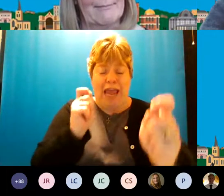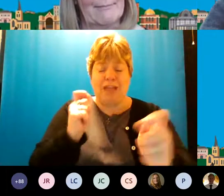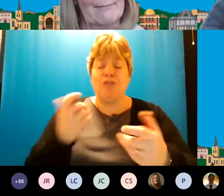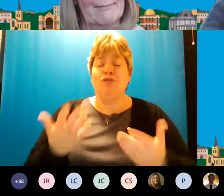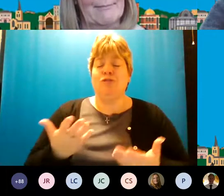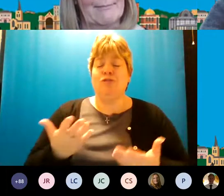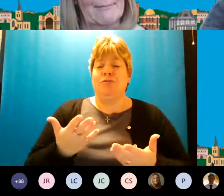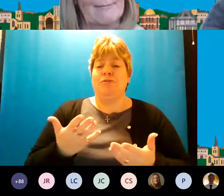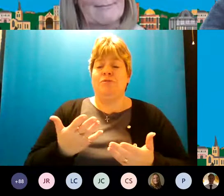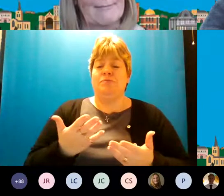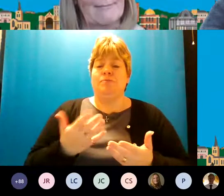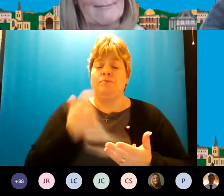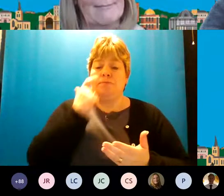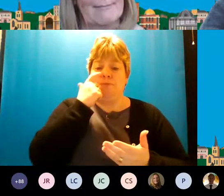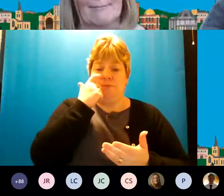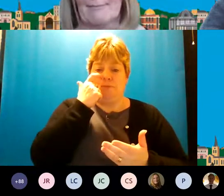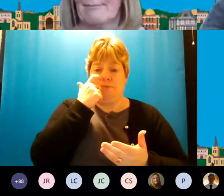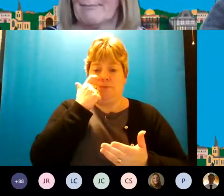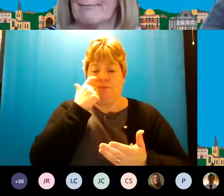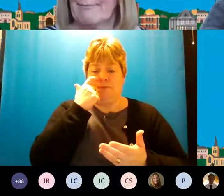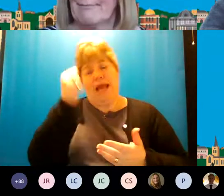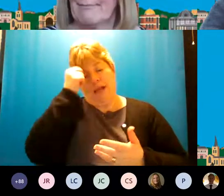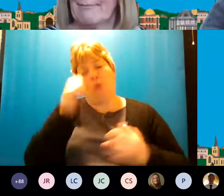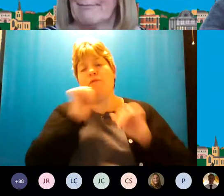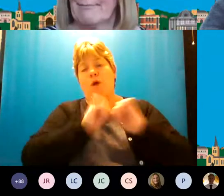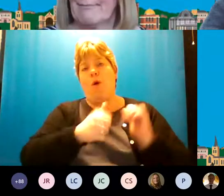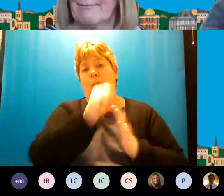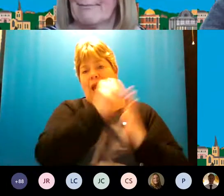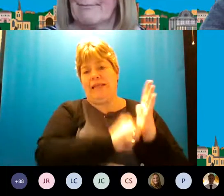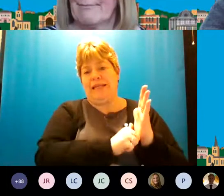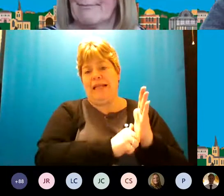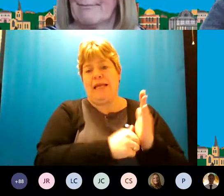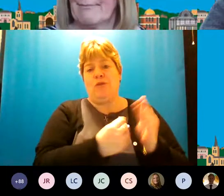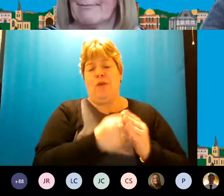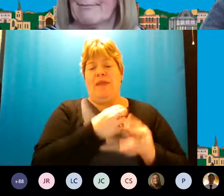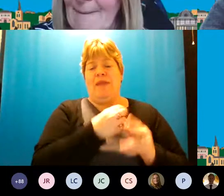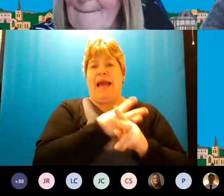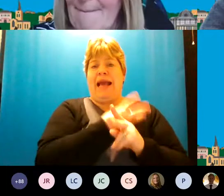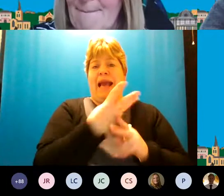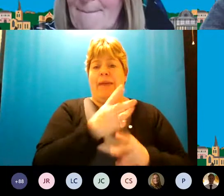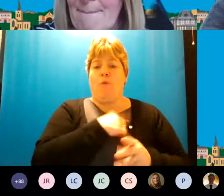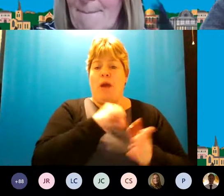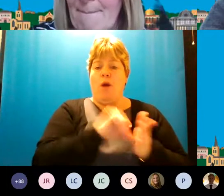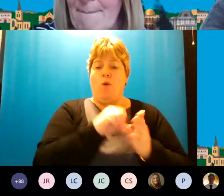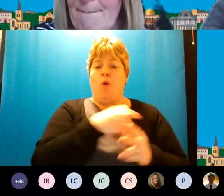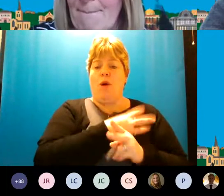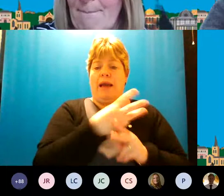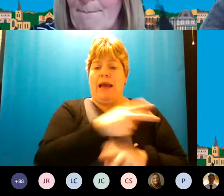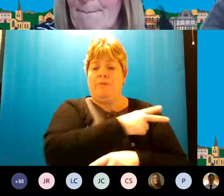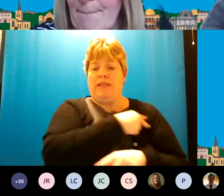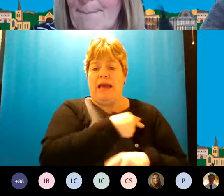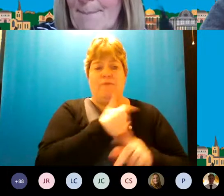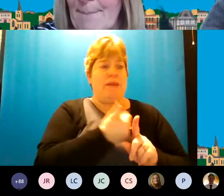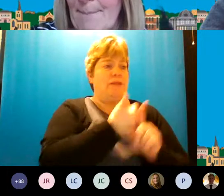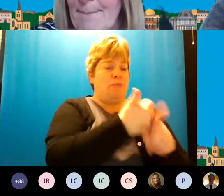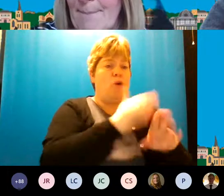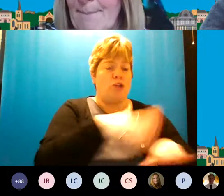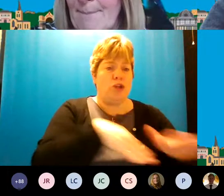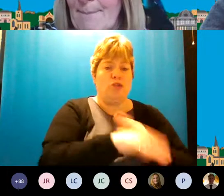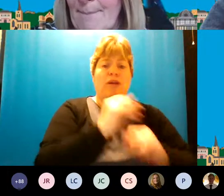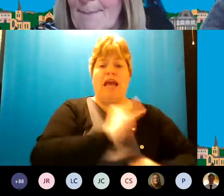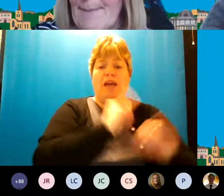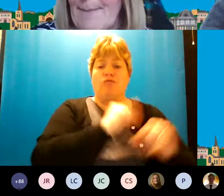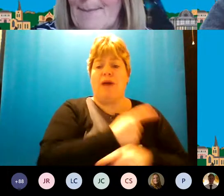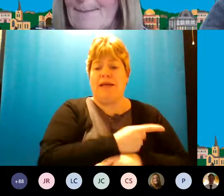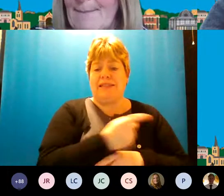i know we've got waiting lists with some of the core cams because some of those core cams staff have been supporting children in crisis